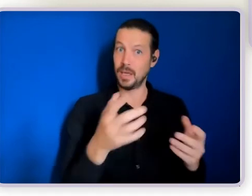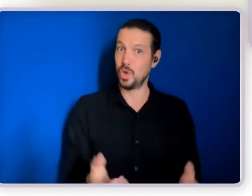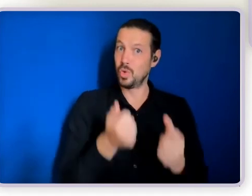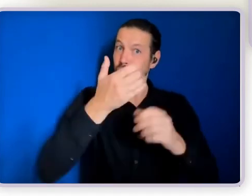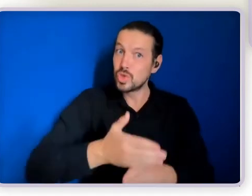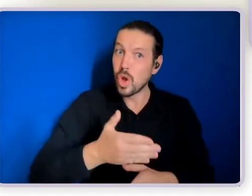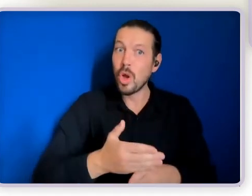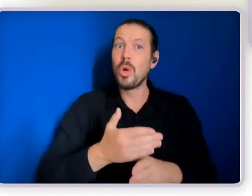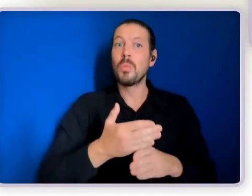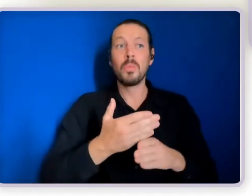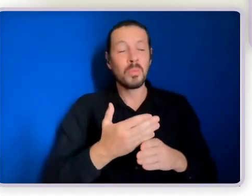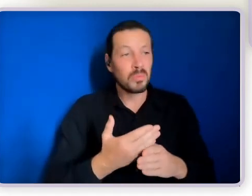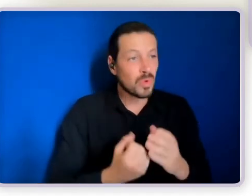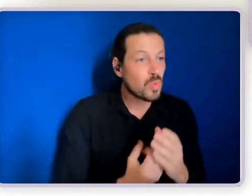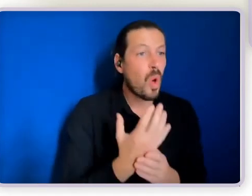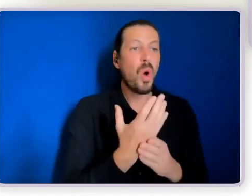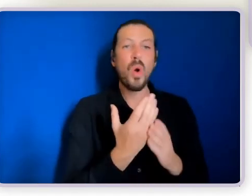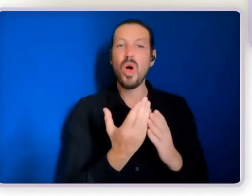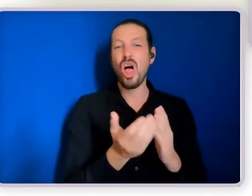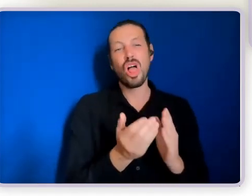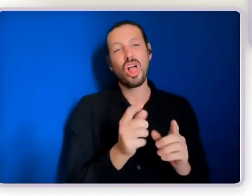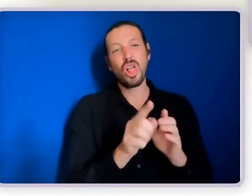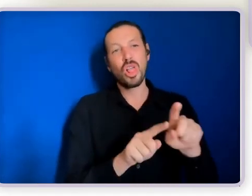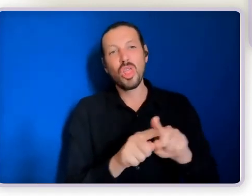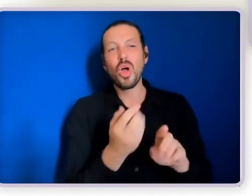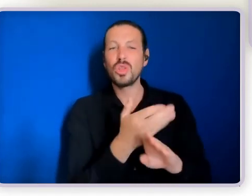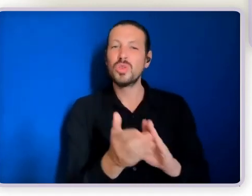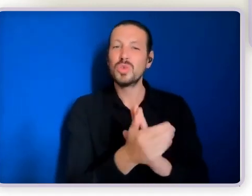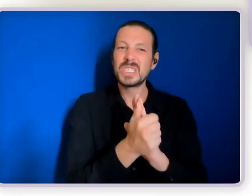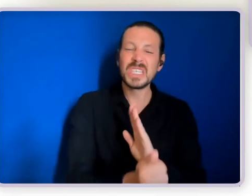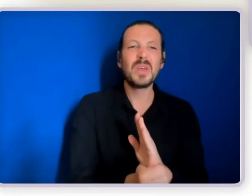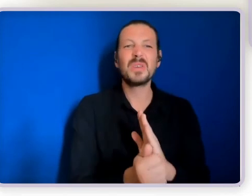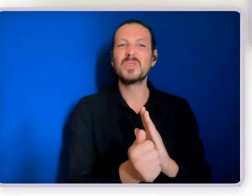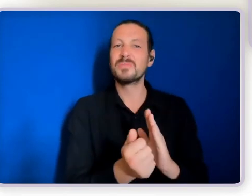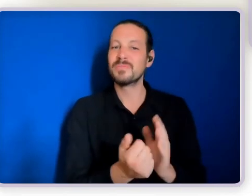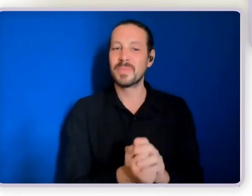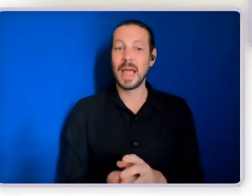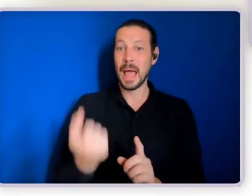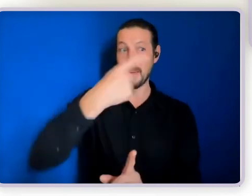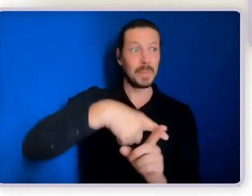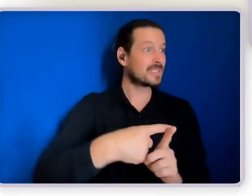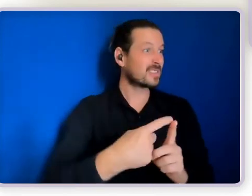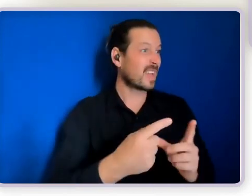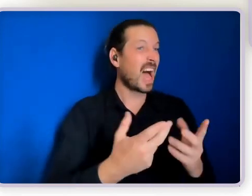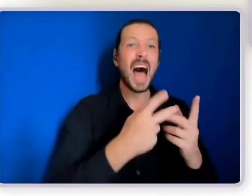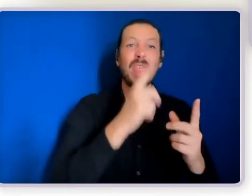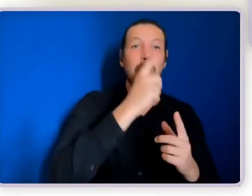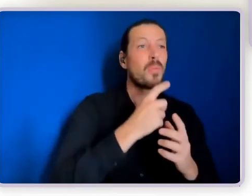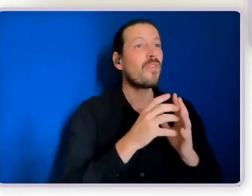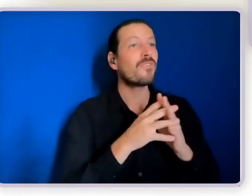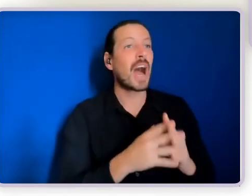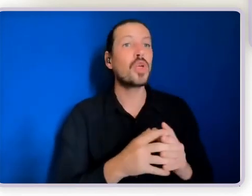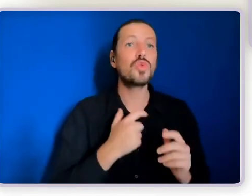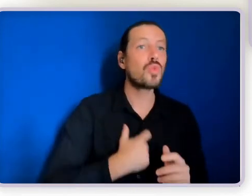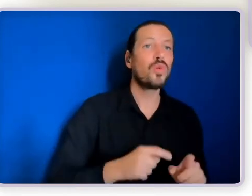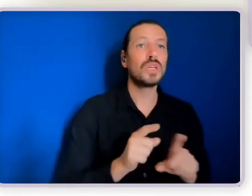to grow develop his skills and he's also around other people that are in valued settings and valued roles so that final picture there is